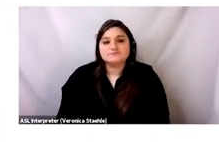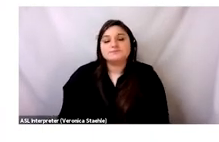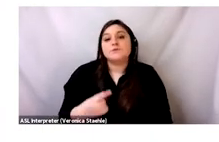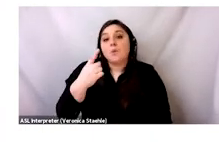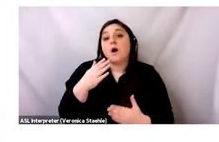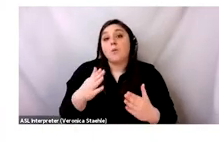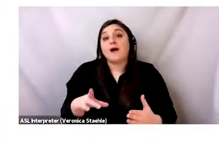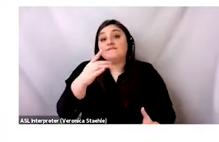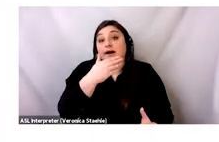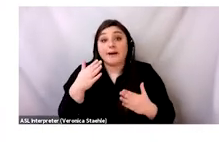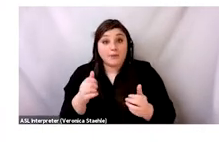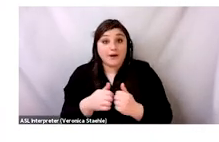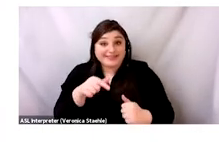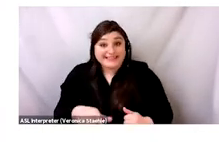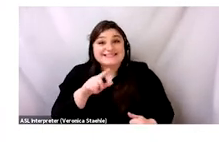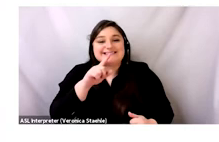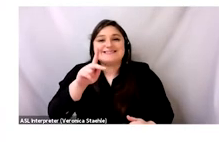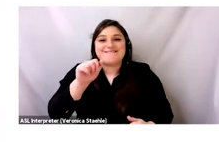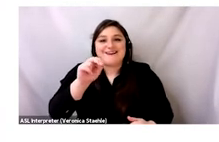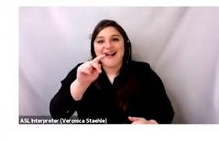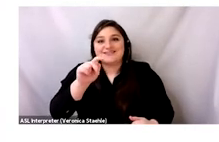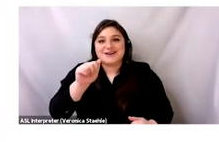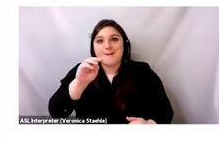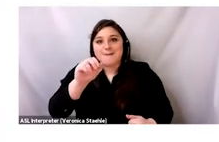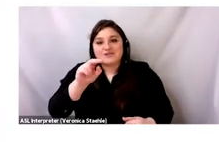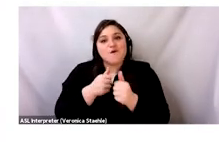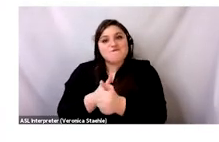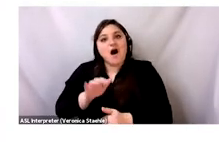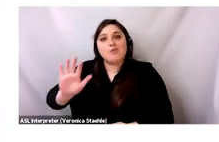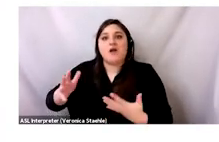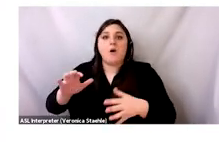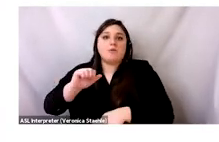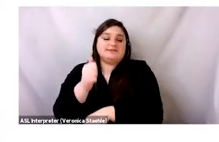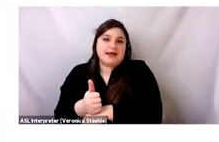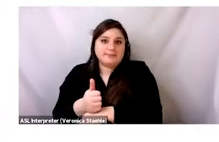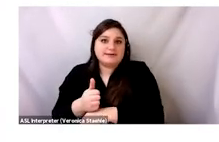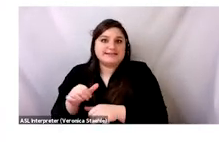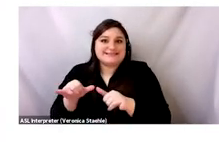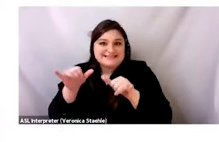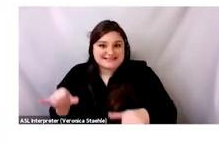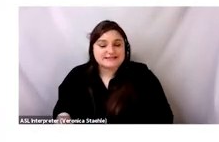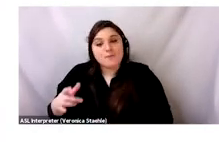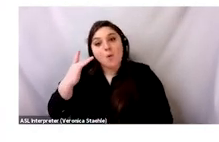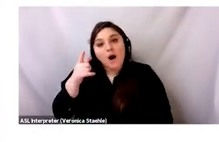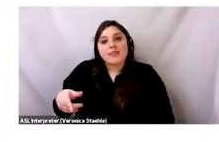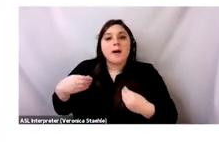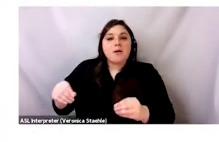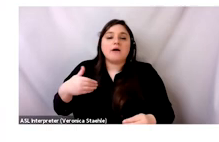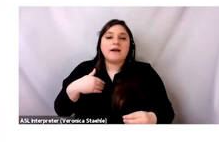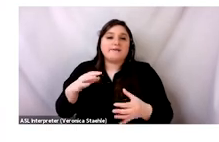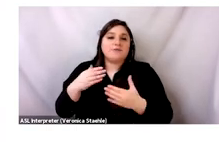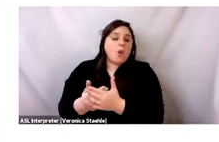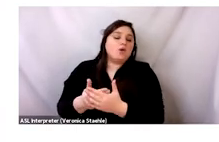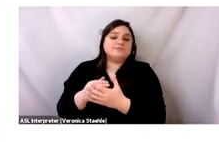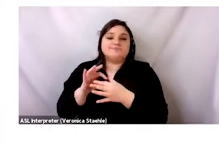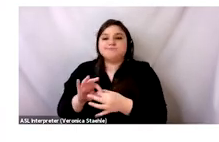way that we can form a better relationship with waste is to learn from the example that Contamanto has set. So Sammy and Chloe really explained, you know, how